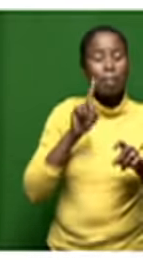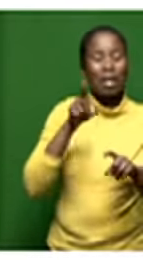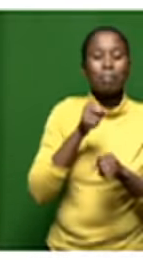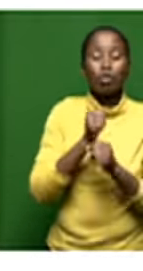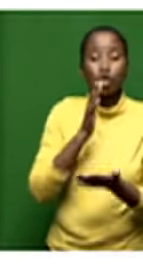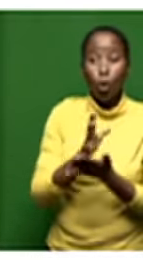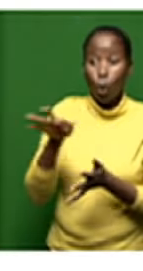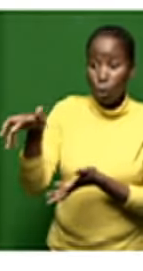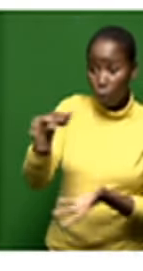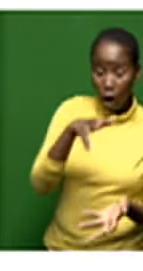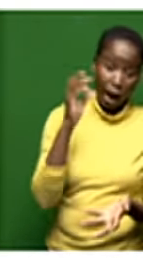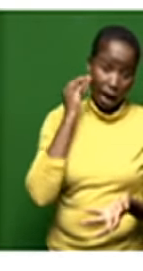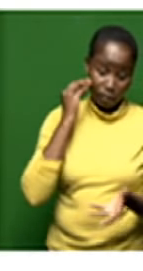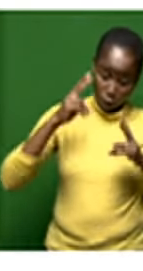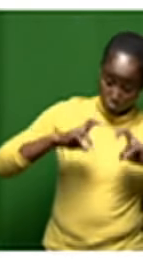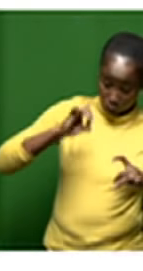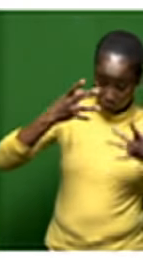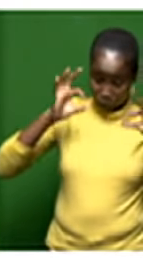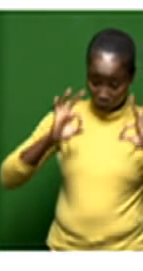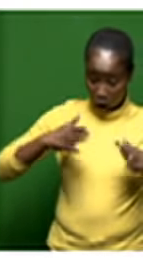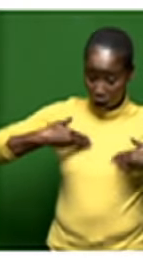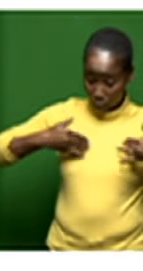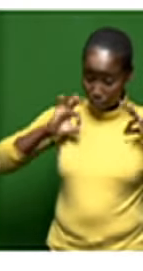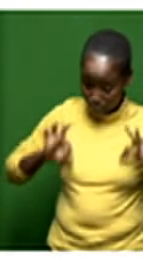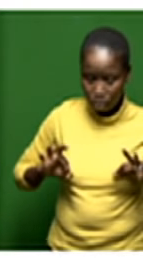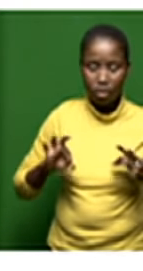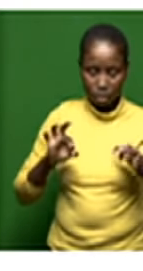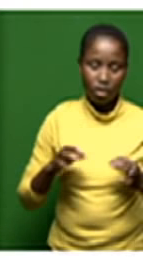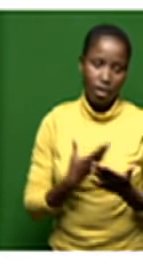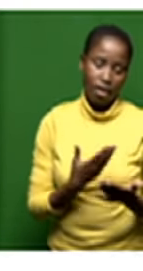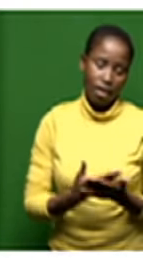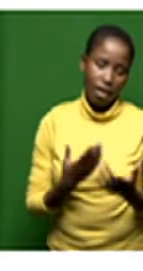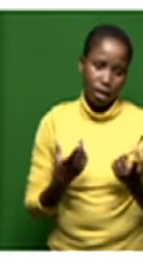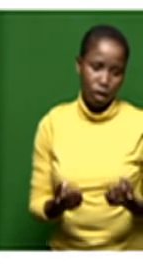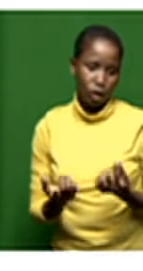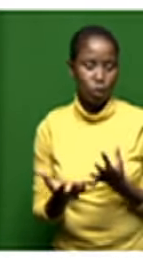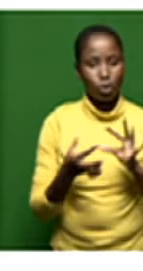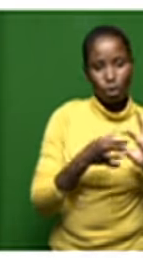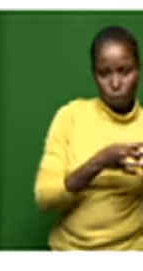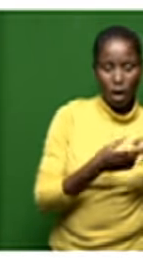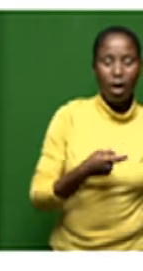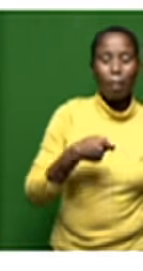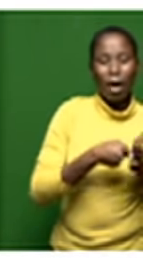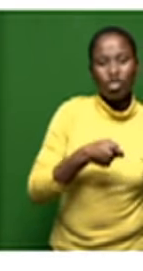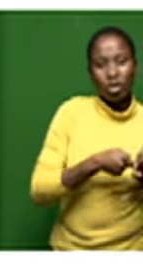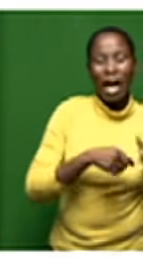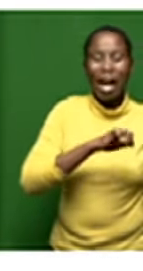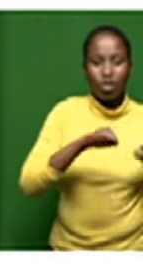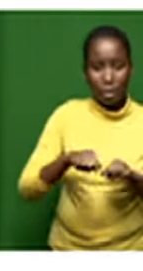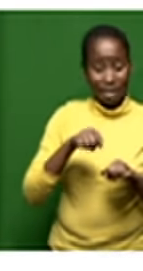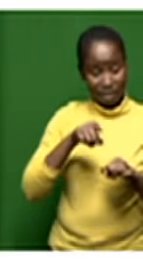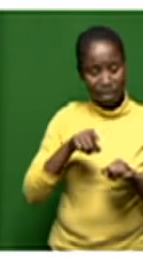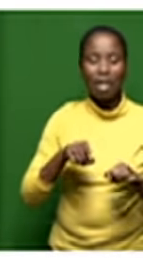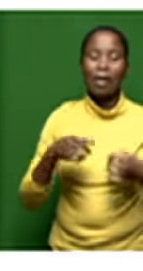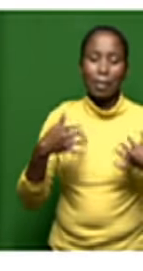went and they are busy moving into a stage of looking at the sales purchase agreement which is quite exciting